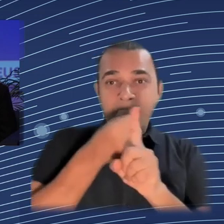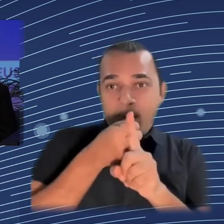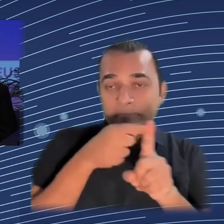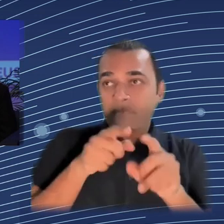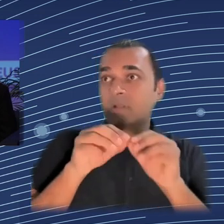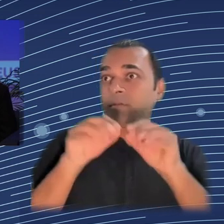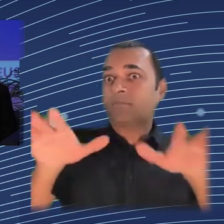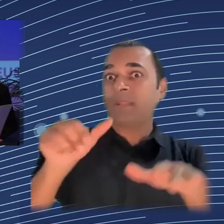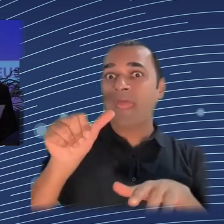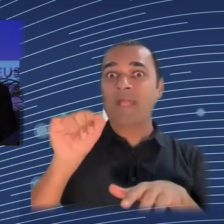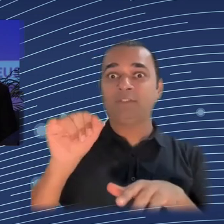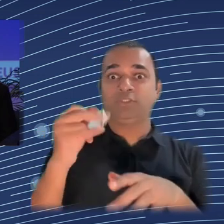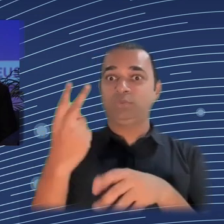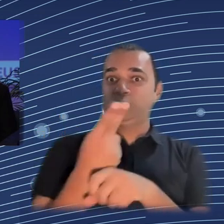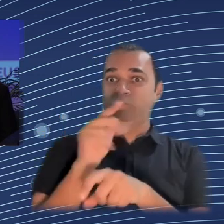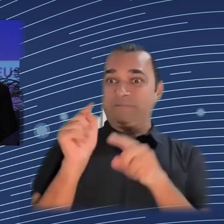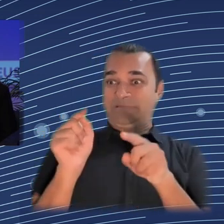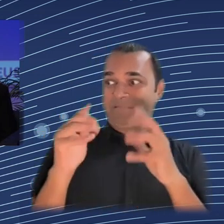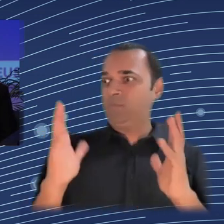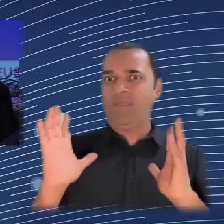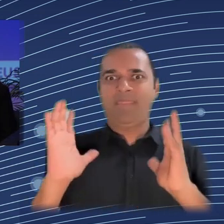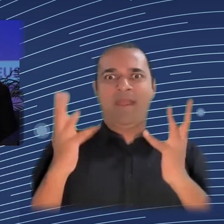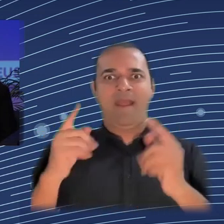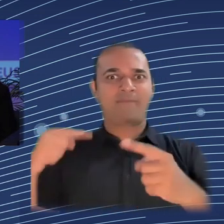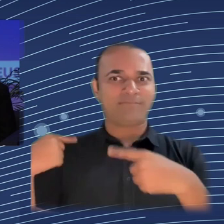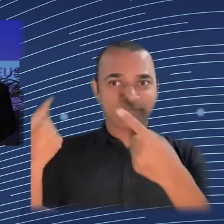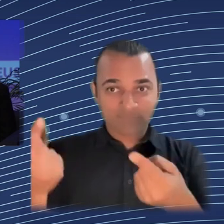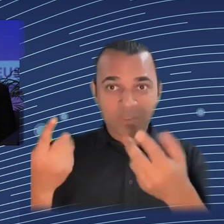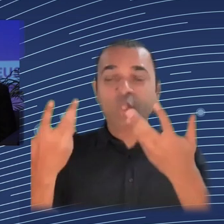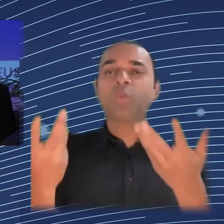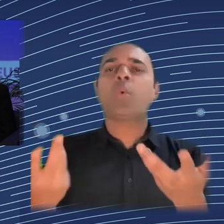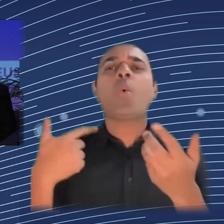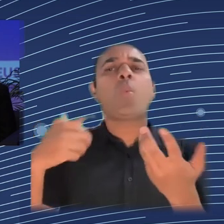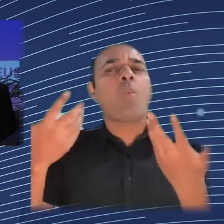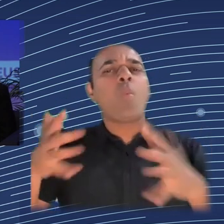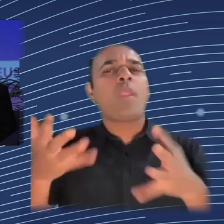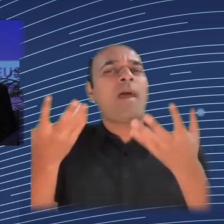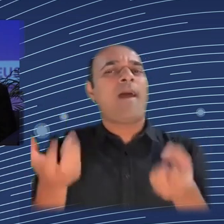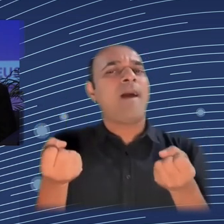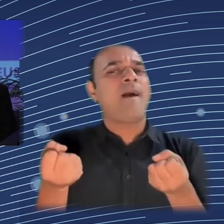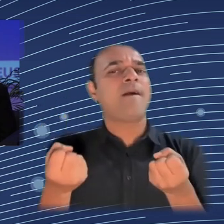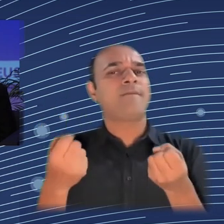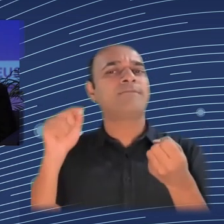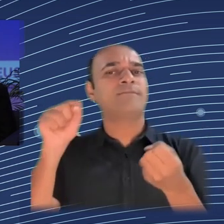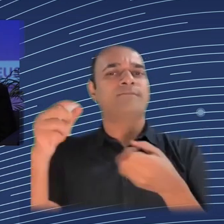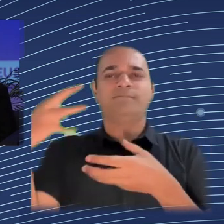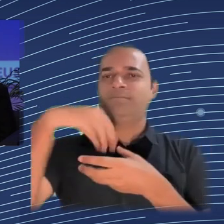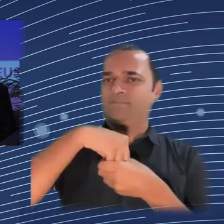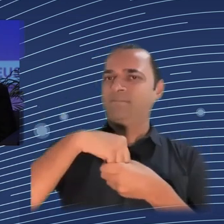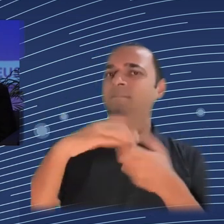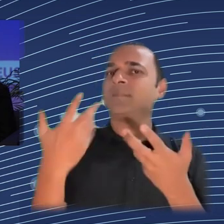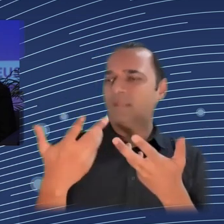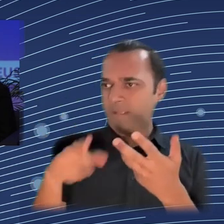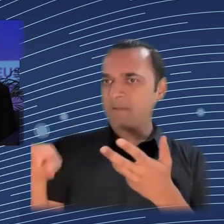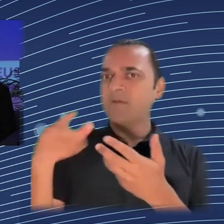on. And this means that really what they are doing is that they are taking decisions about our lives, sometimes without us knowing